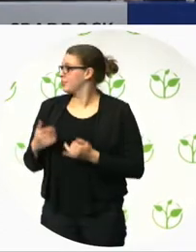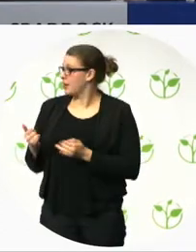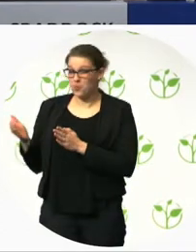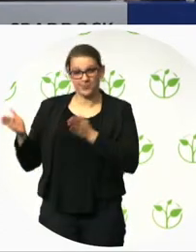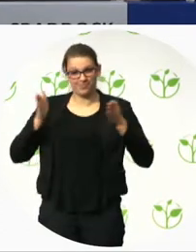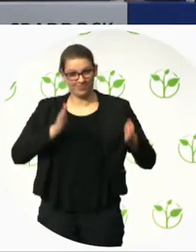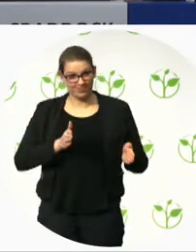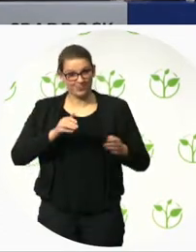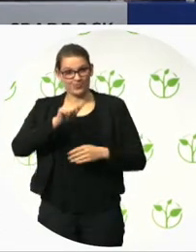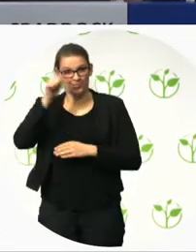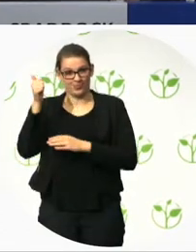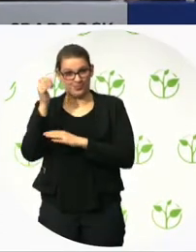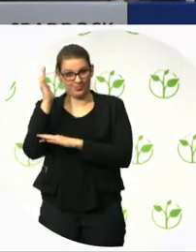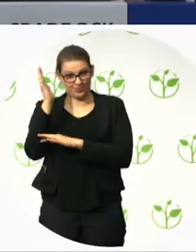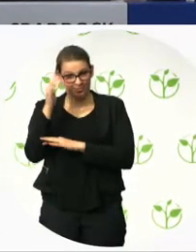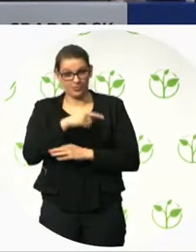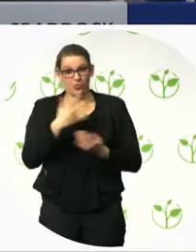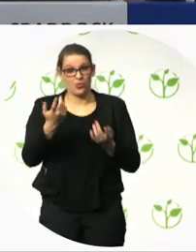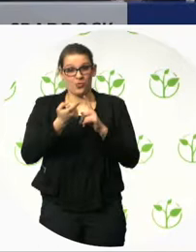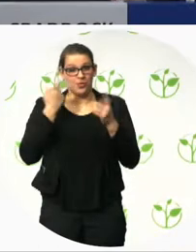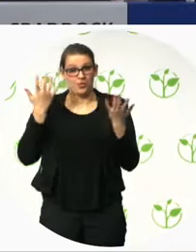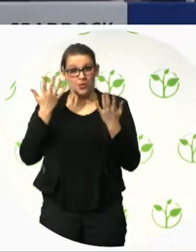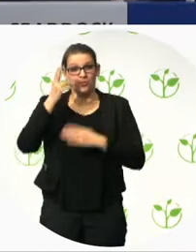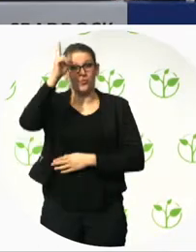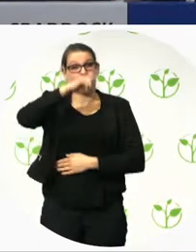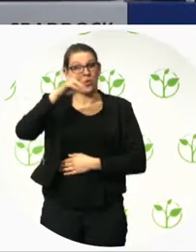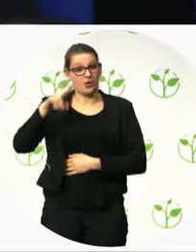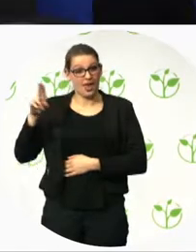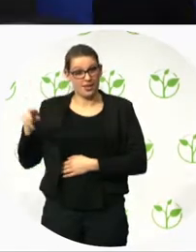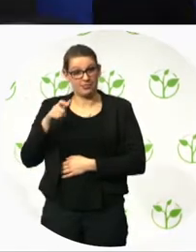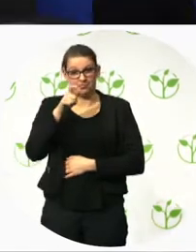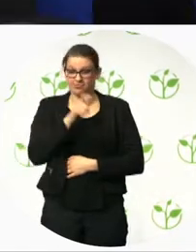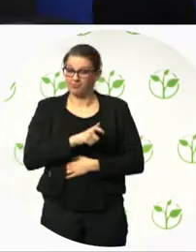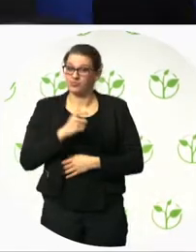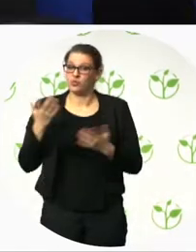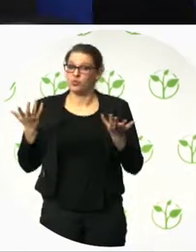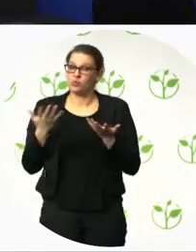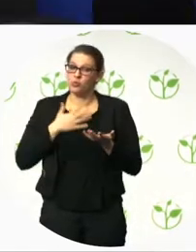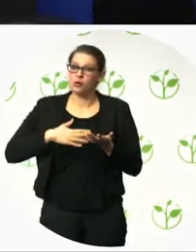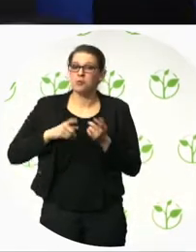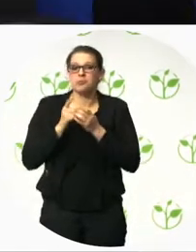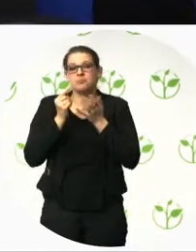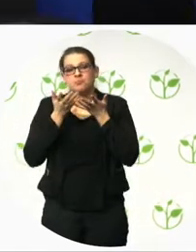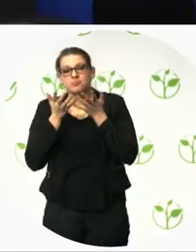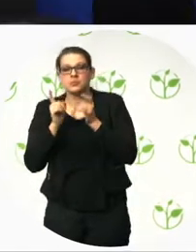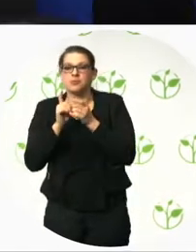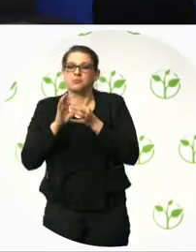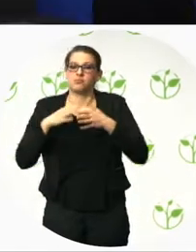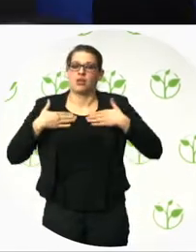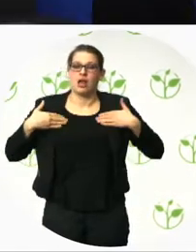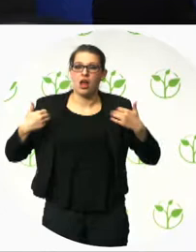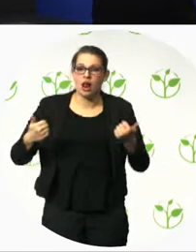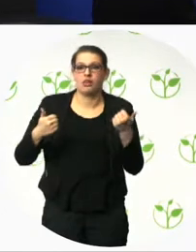A Senior Advisor in Public Health and County Governor of Telemark. His background